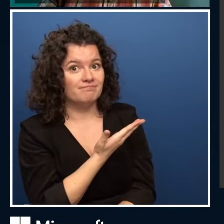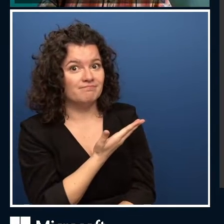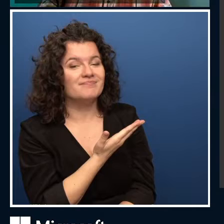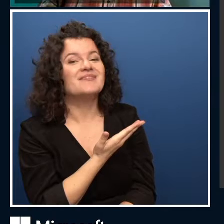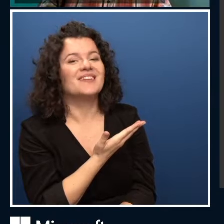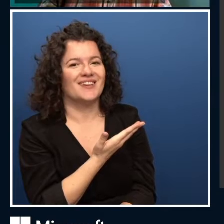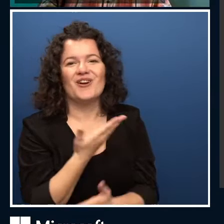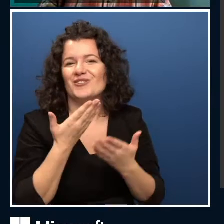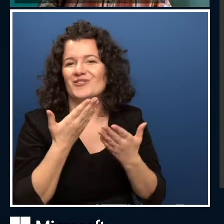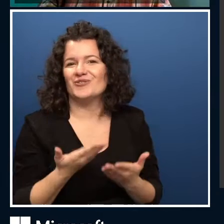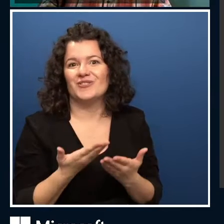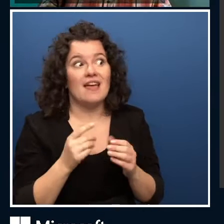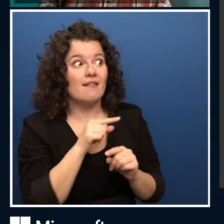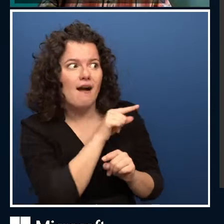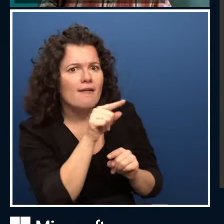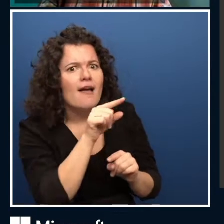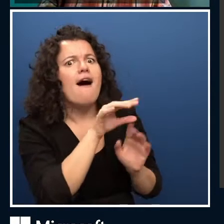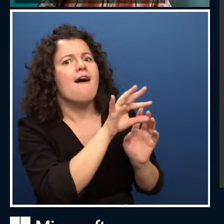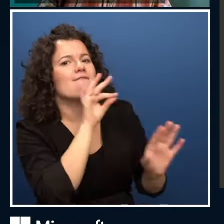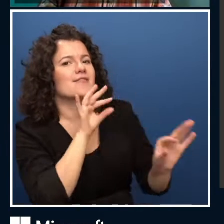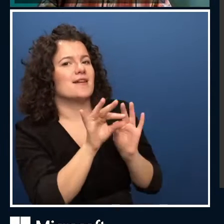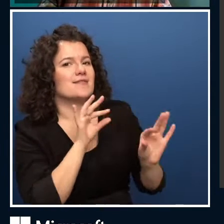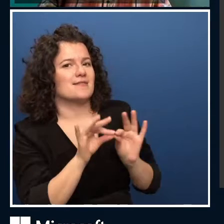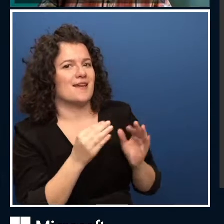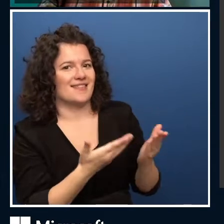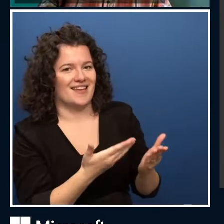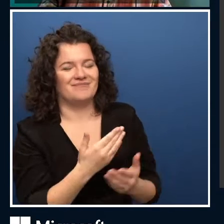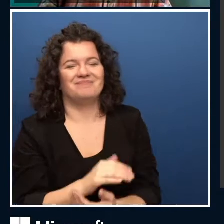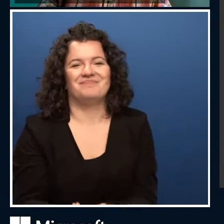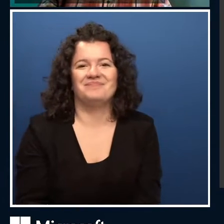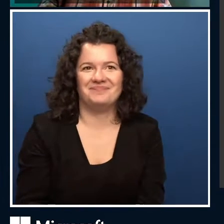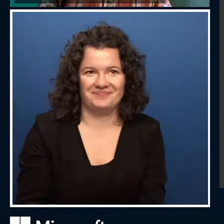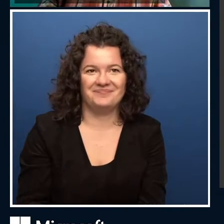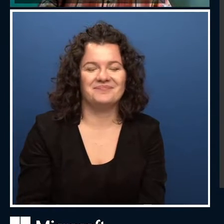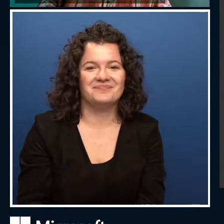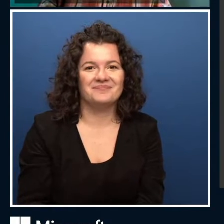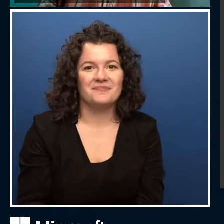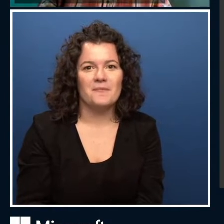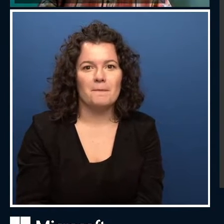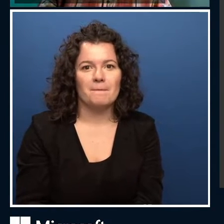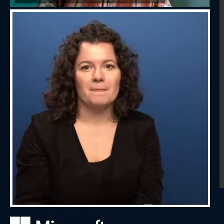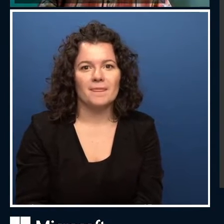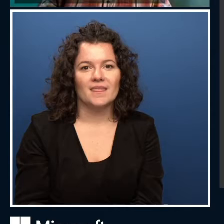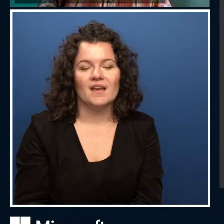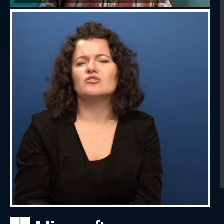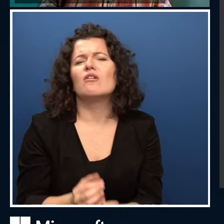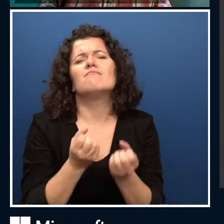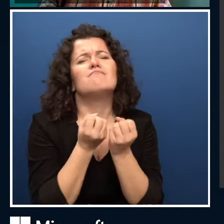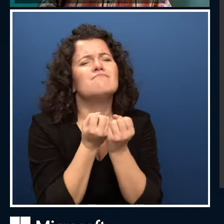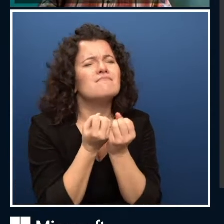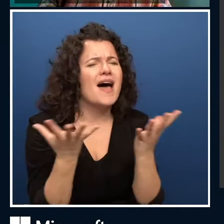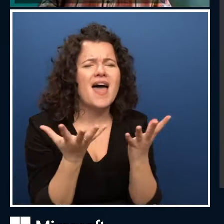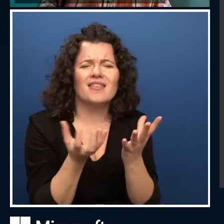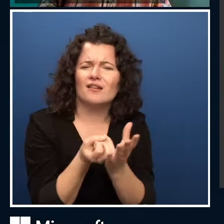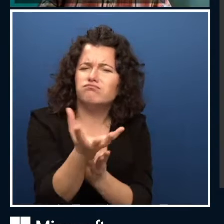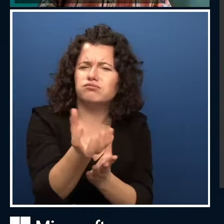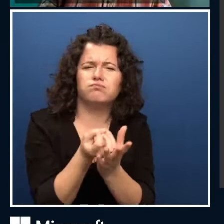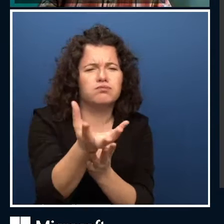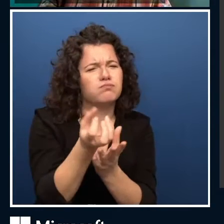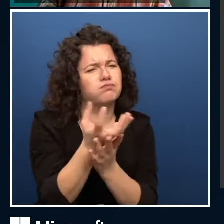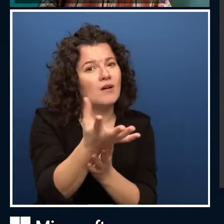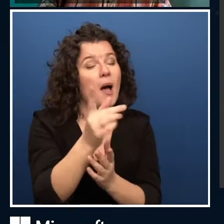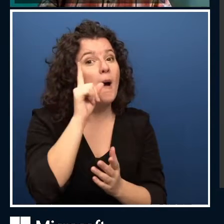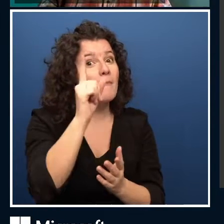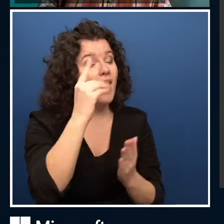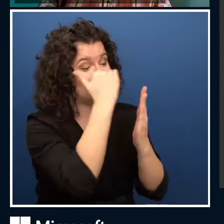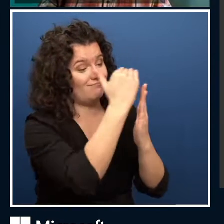So what are we going to see today? We have lots for you. But the key thing is all of these sessions are prepared for students, by